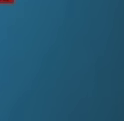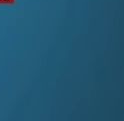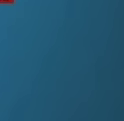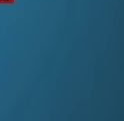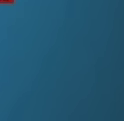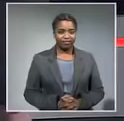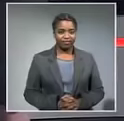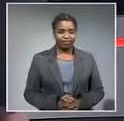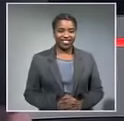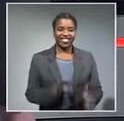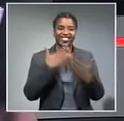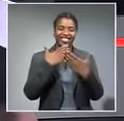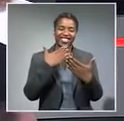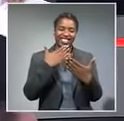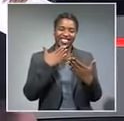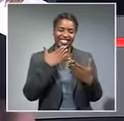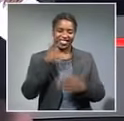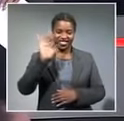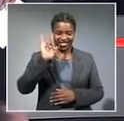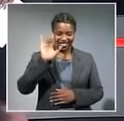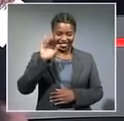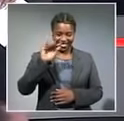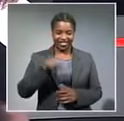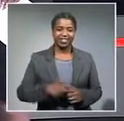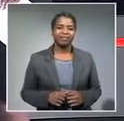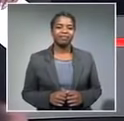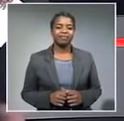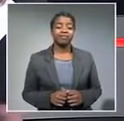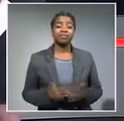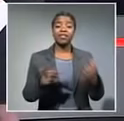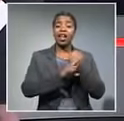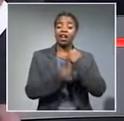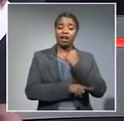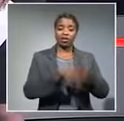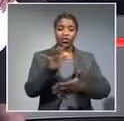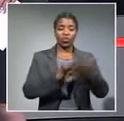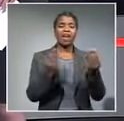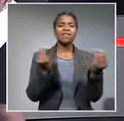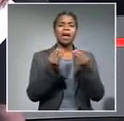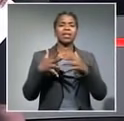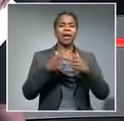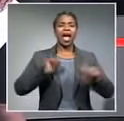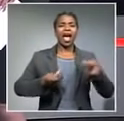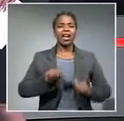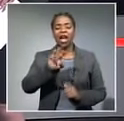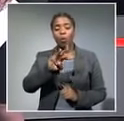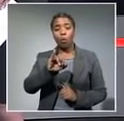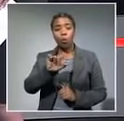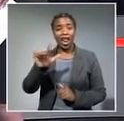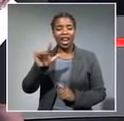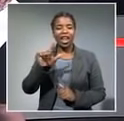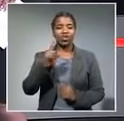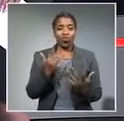Have a great night. You too, Candice McKechnie there in Cape Town. And finally, Will Smith's 50th birthday